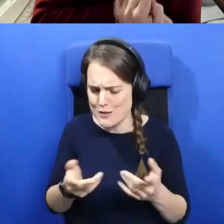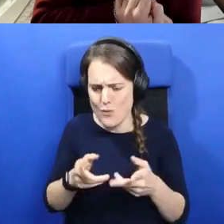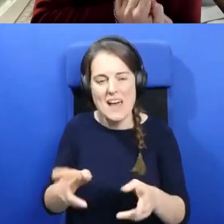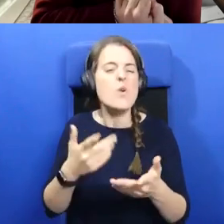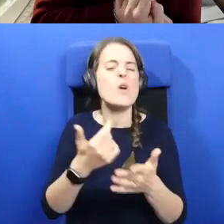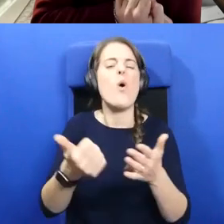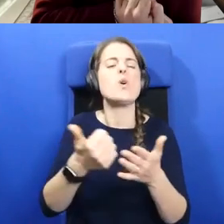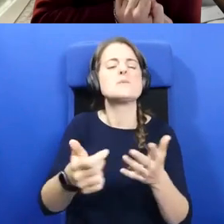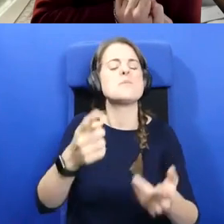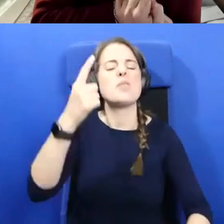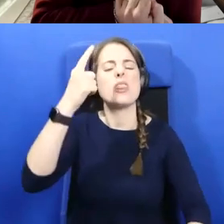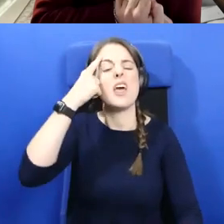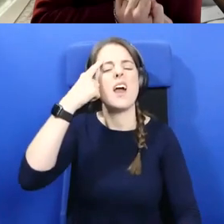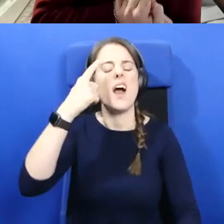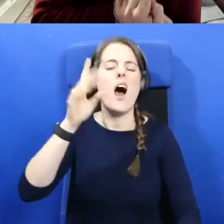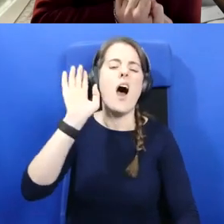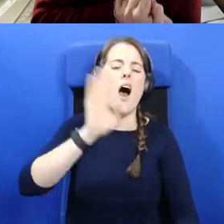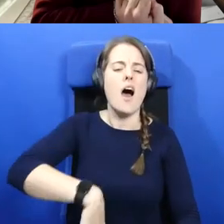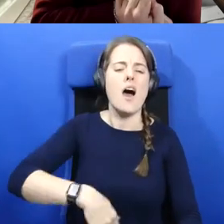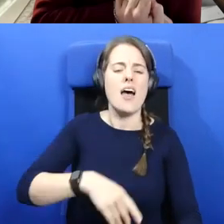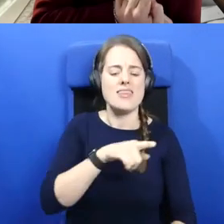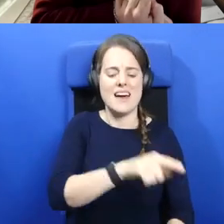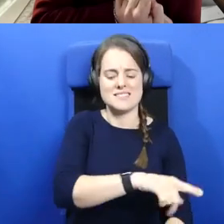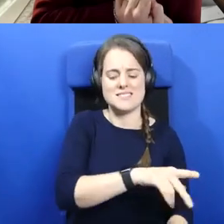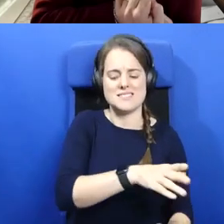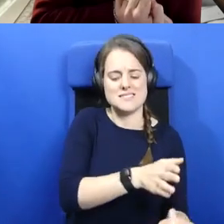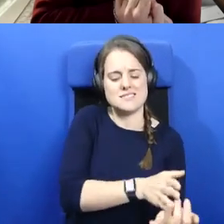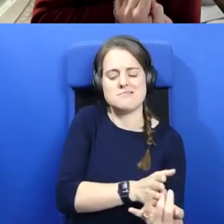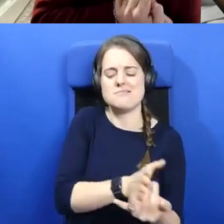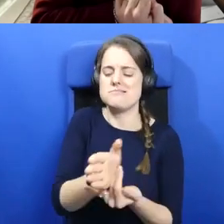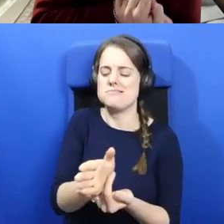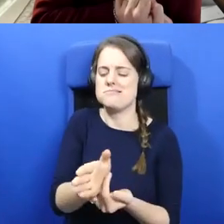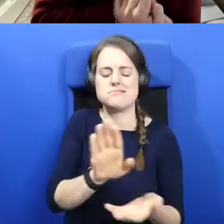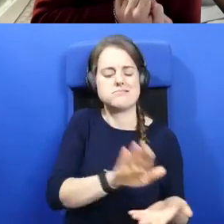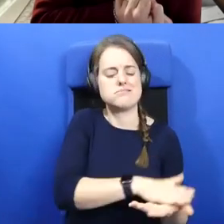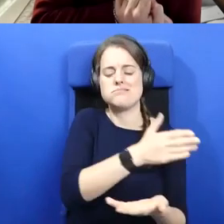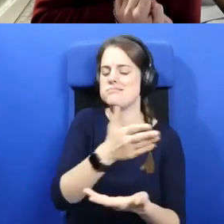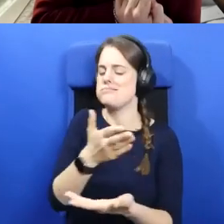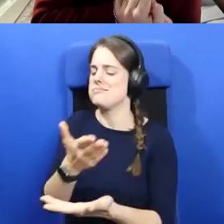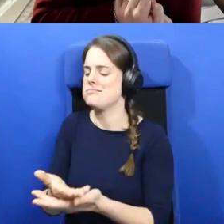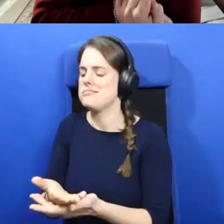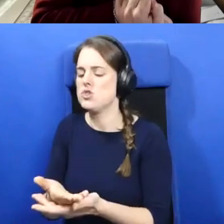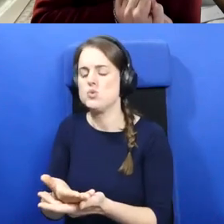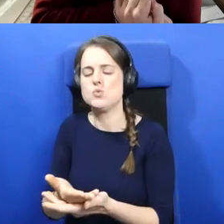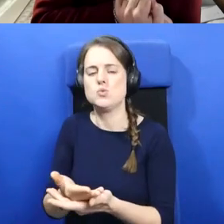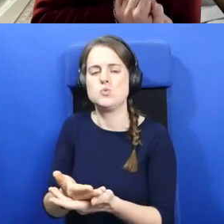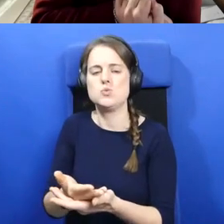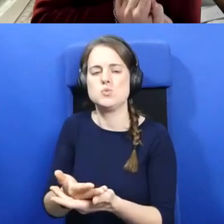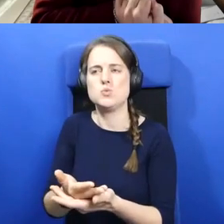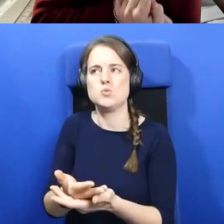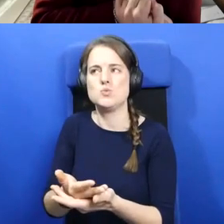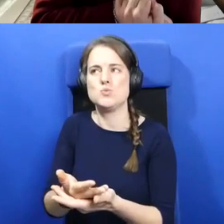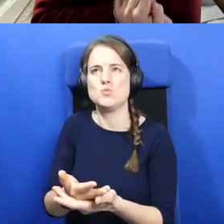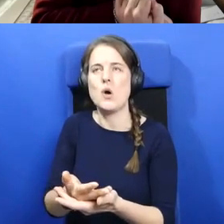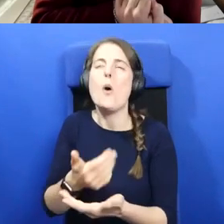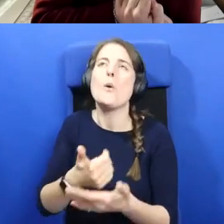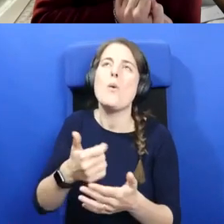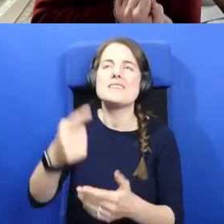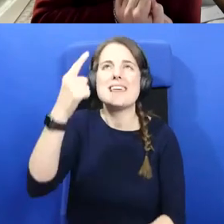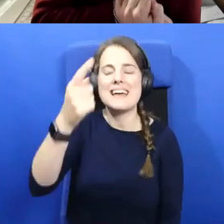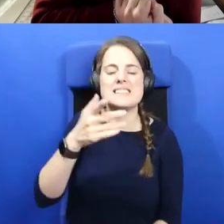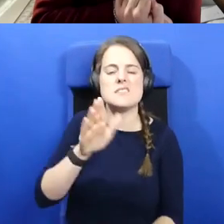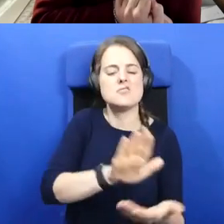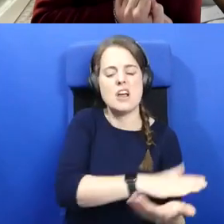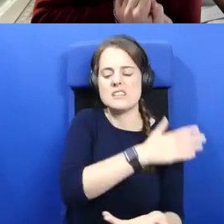think, you know, but that's a, that's not bi-directional, that's actually tri-directional if you like, because you're trying to go through the English